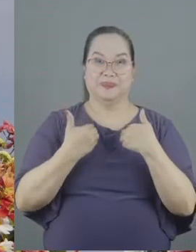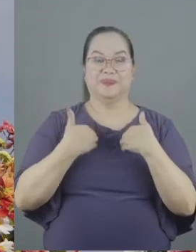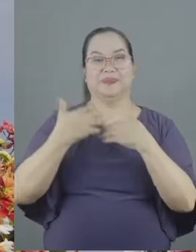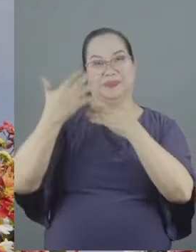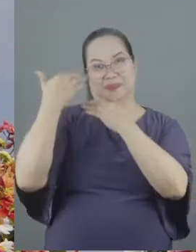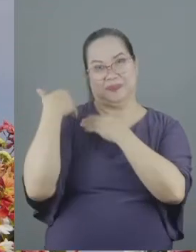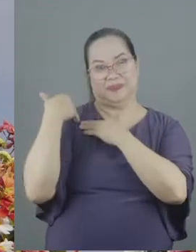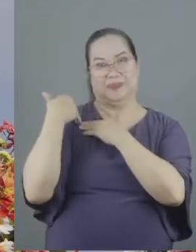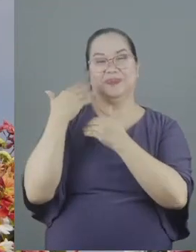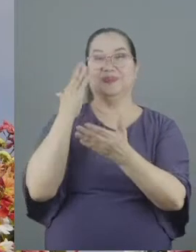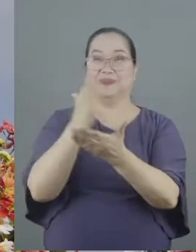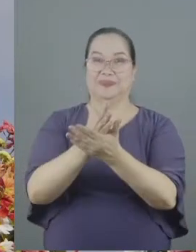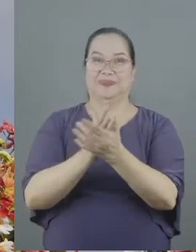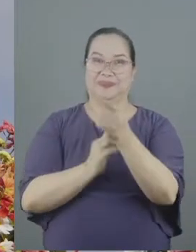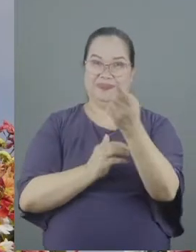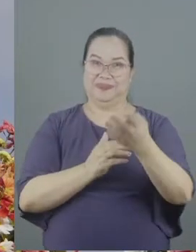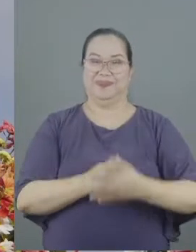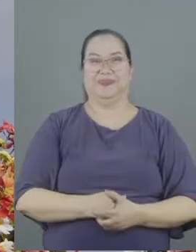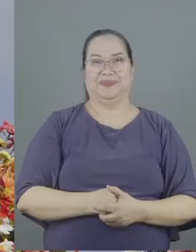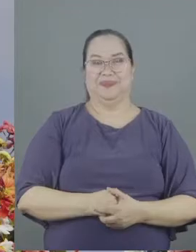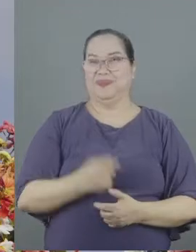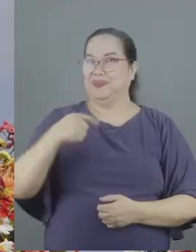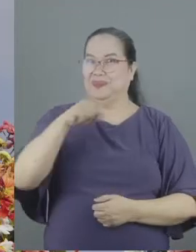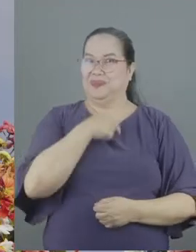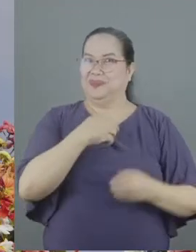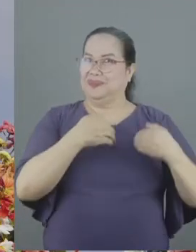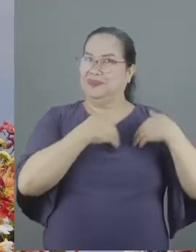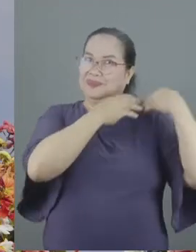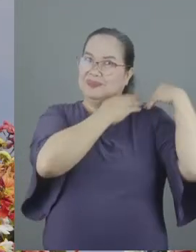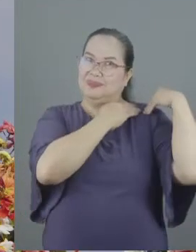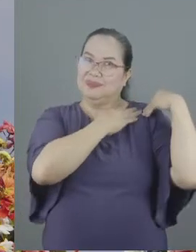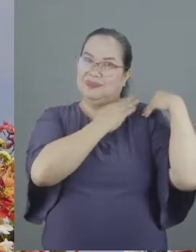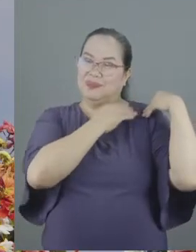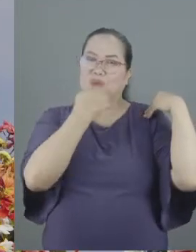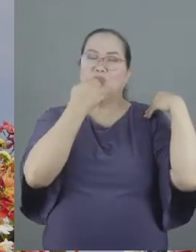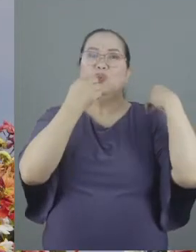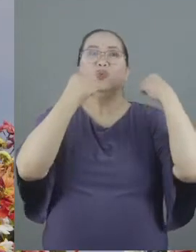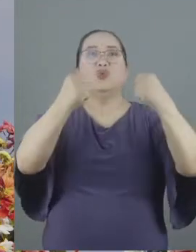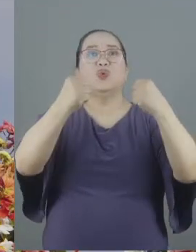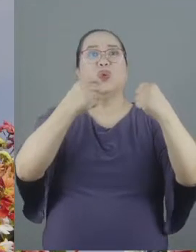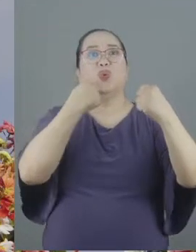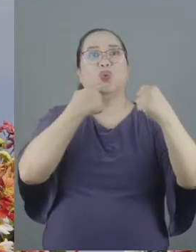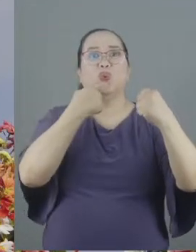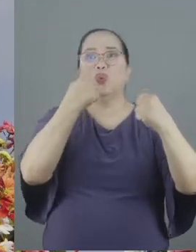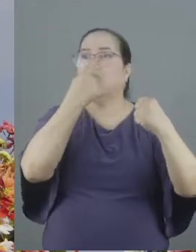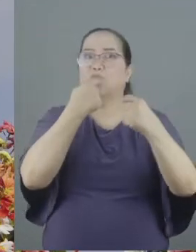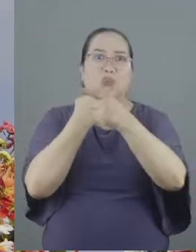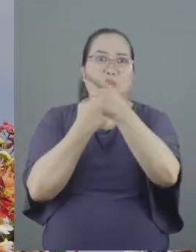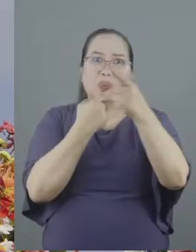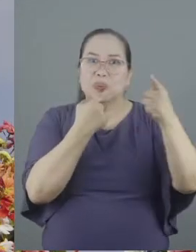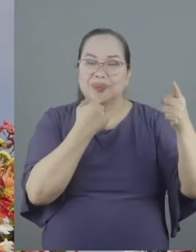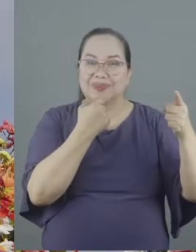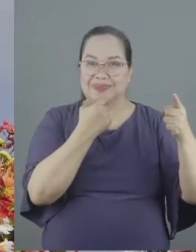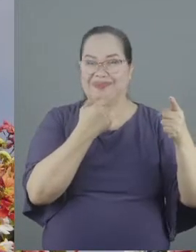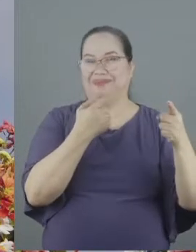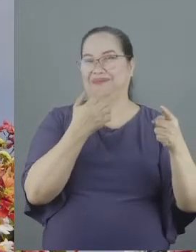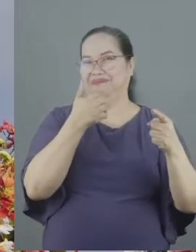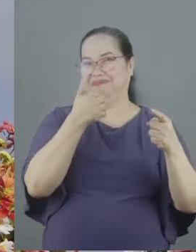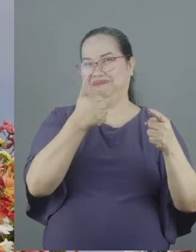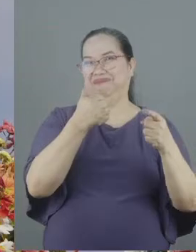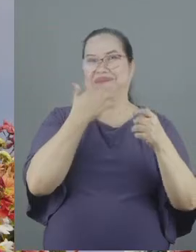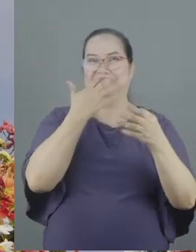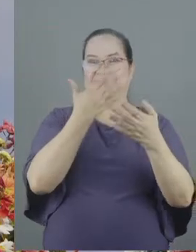let's stop there we have an obligation those who are strong who are those who are strong well those who are